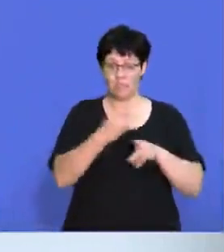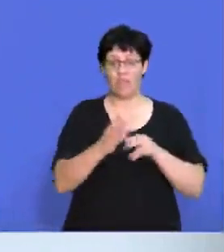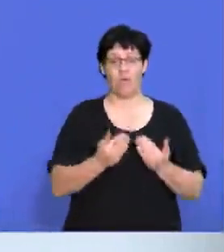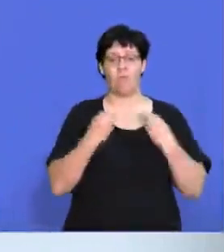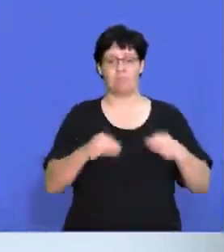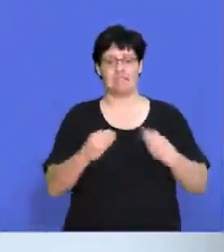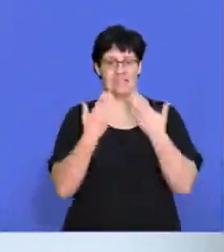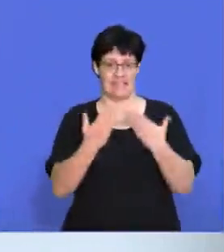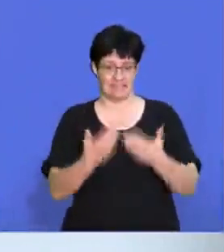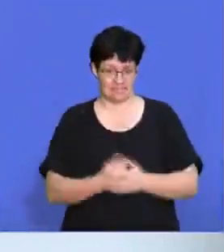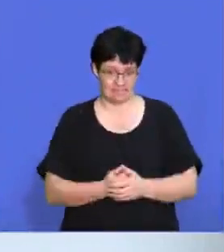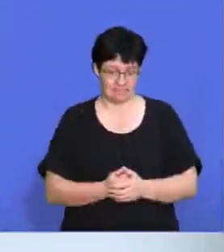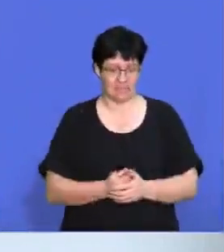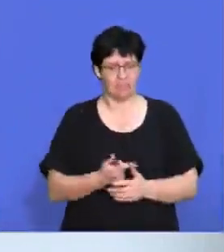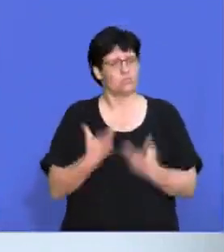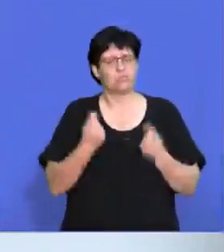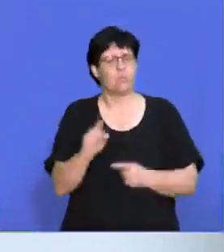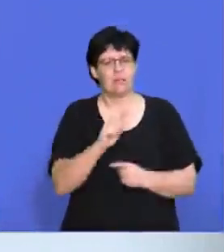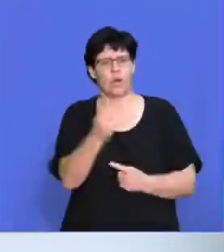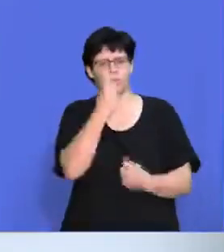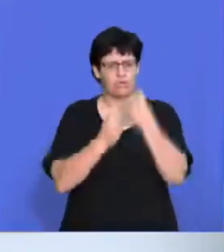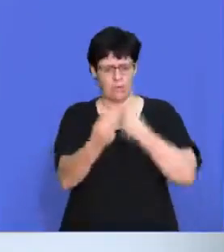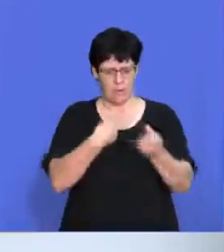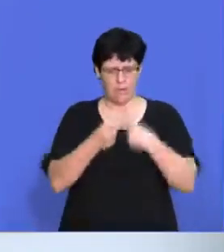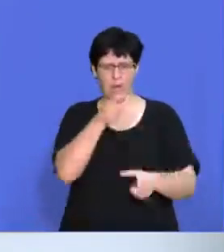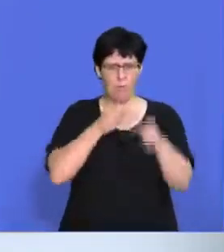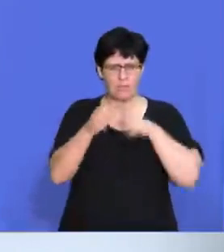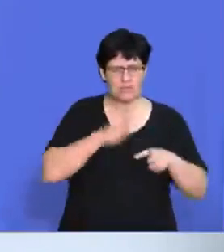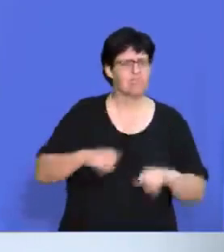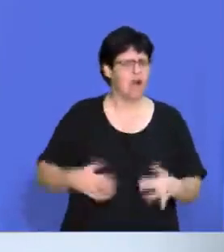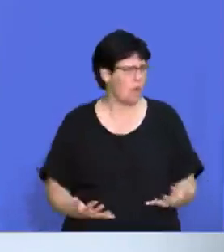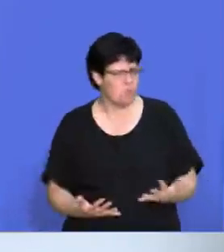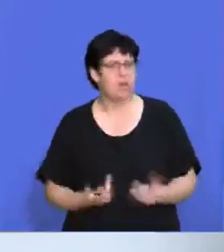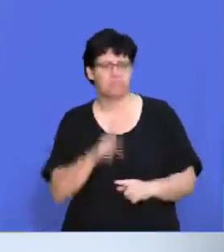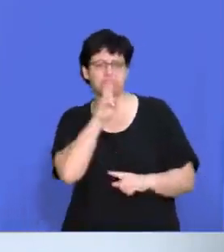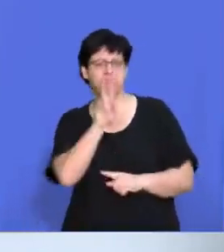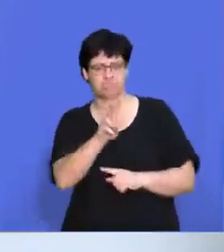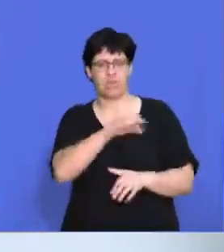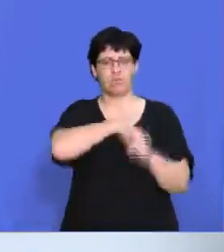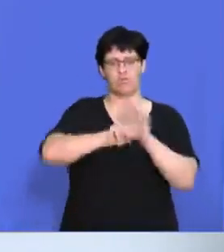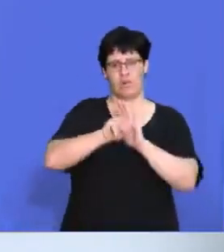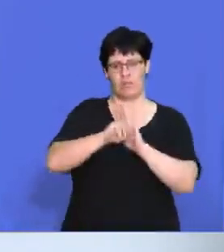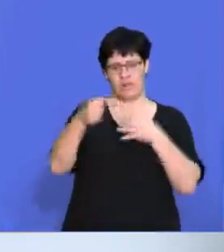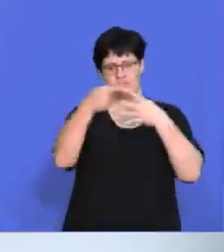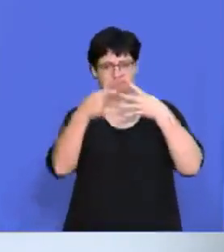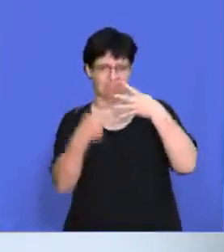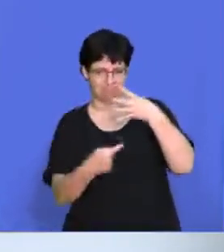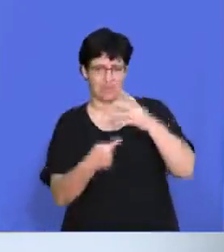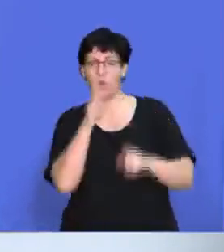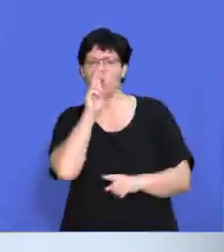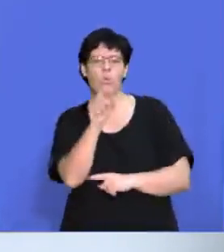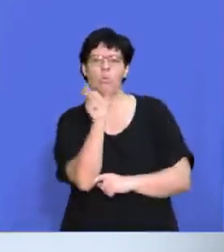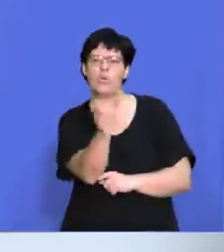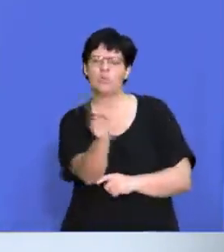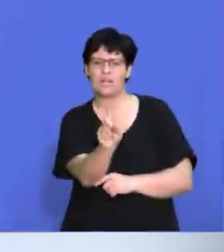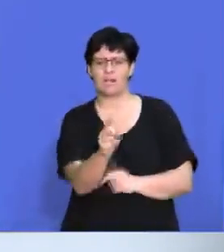for business studies. All you need to do to get your questions and comments through to us is check us out on our social media platforms, search